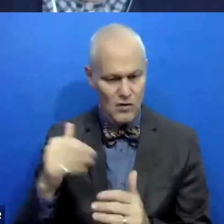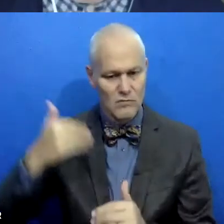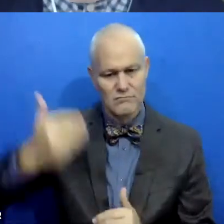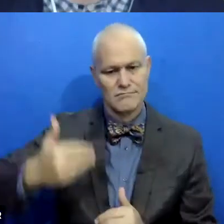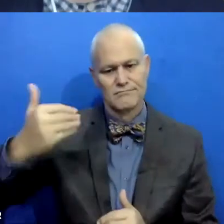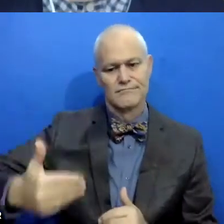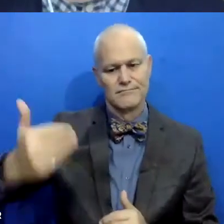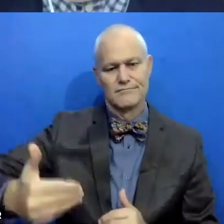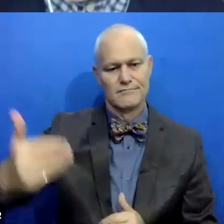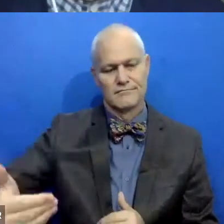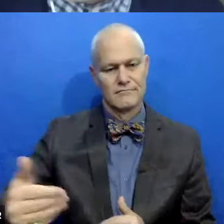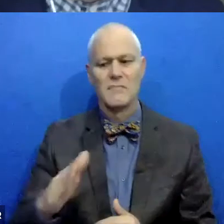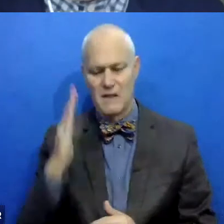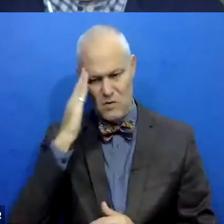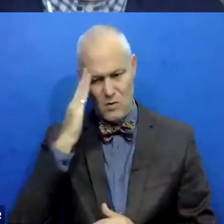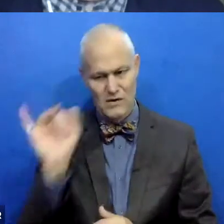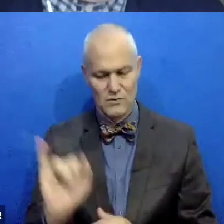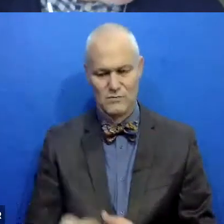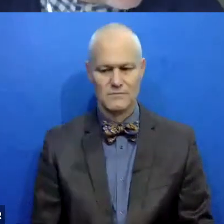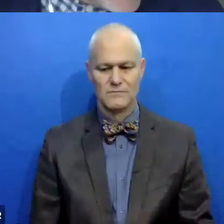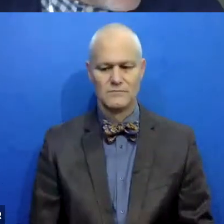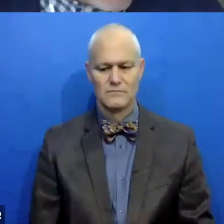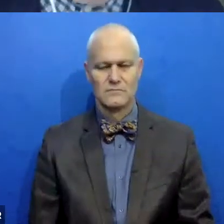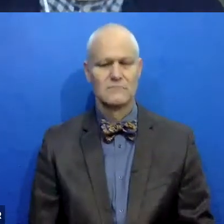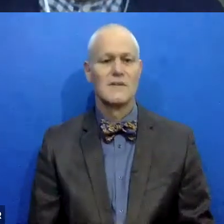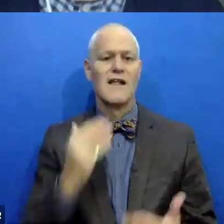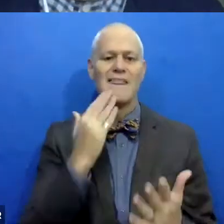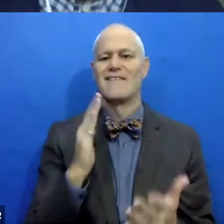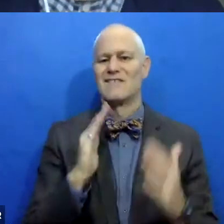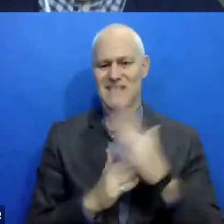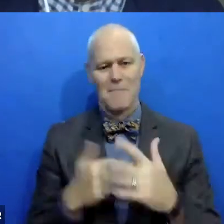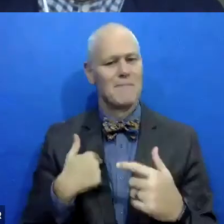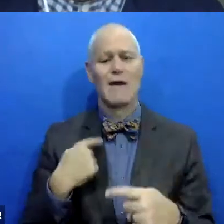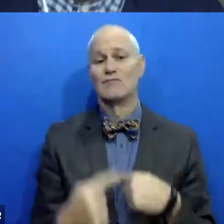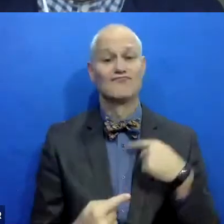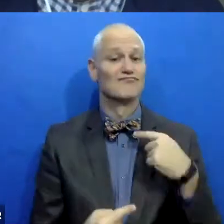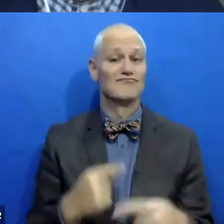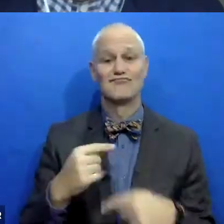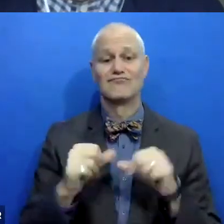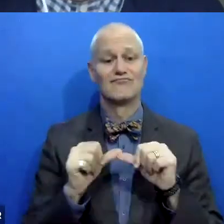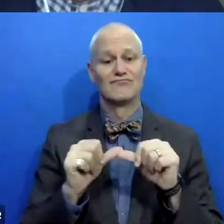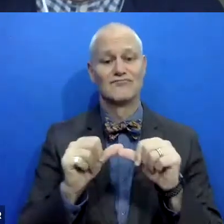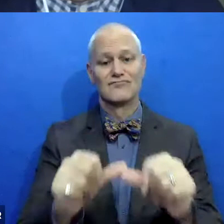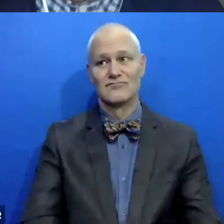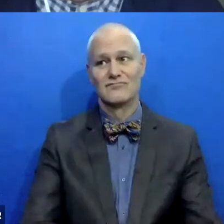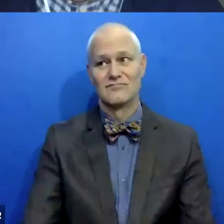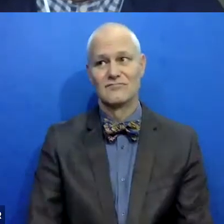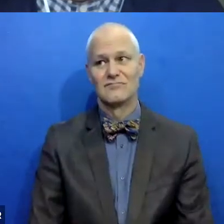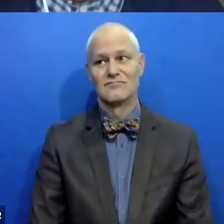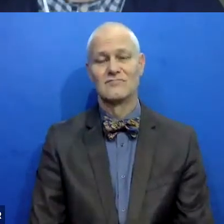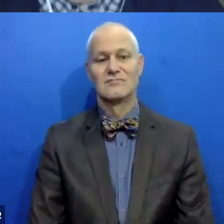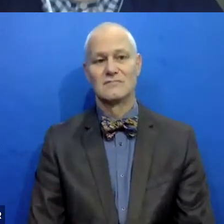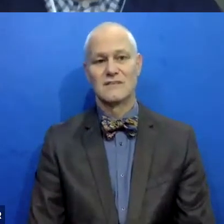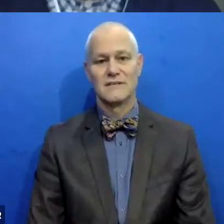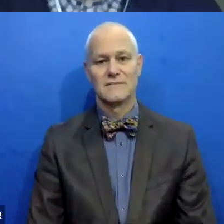probation is also conscious of those. Uh, thanks for stopping me. I would have just kept right on going. I appreciate it. No,